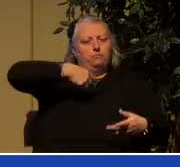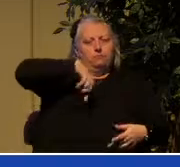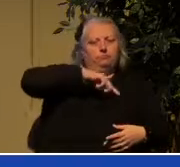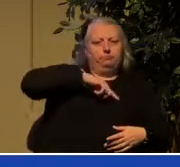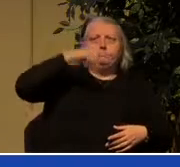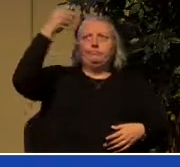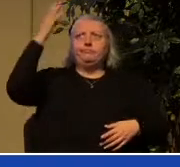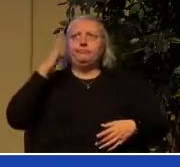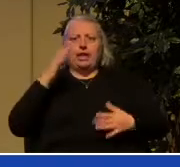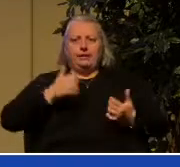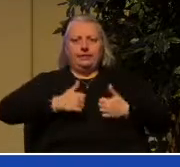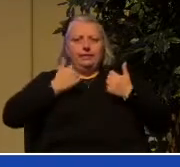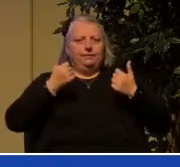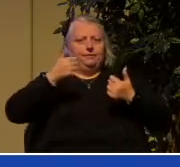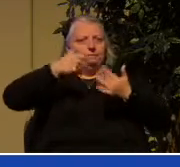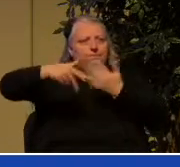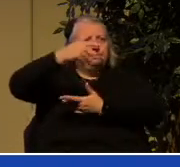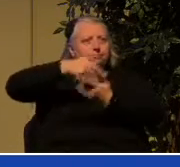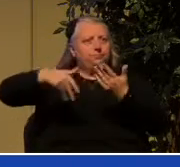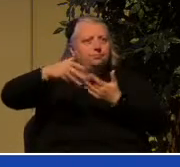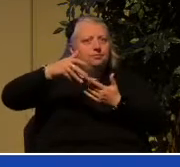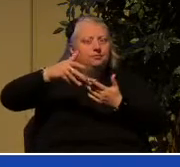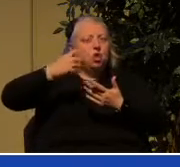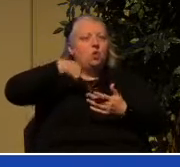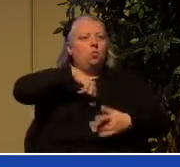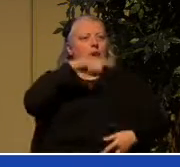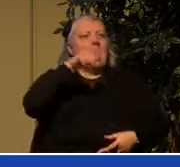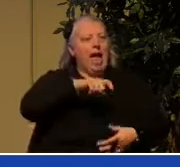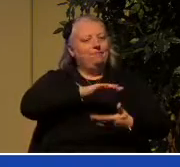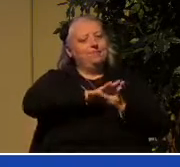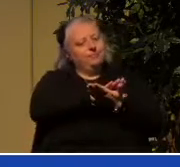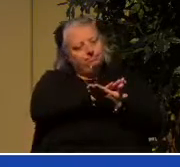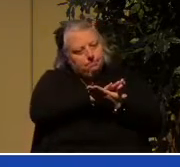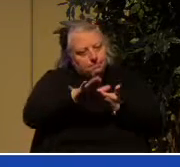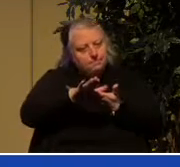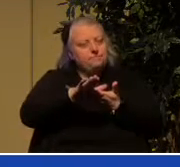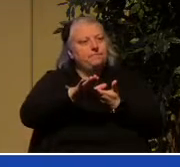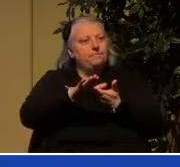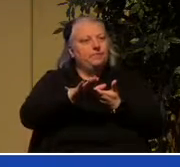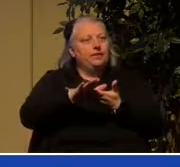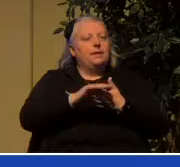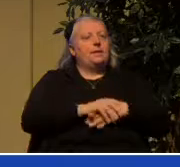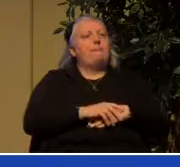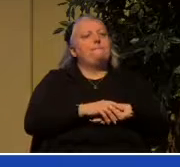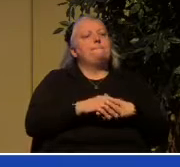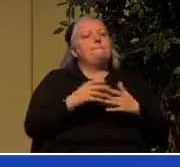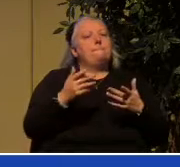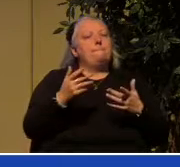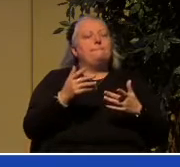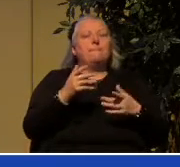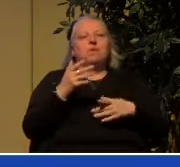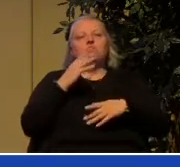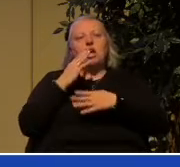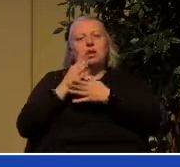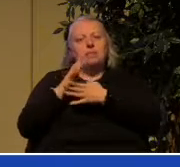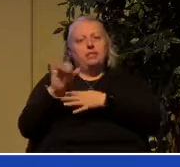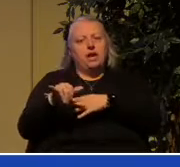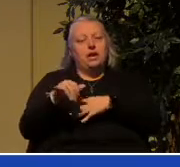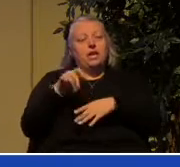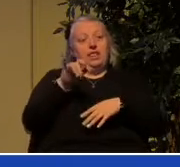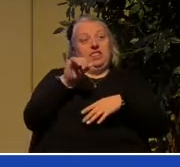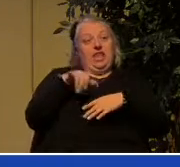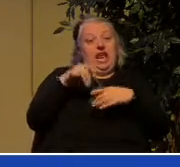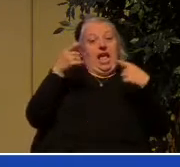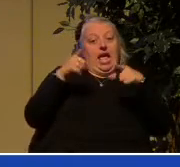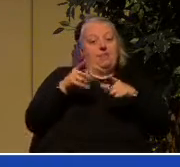have to become holy we'll talk more about that in a moment or two happens by faith in Jesus but